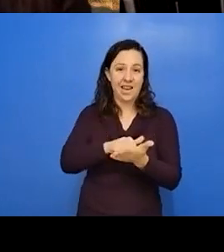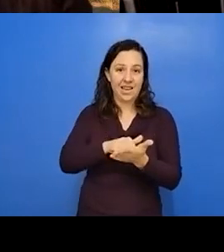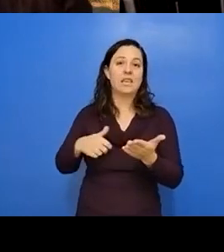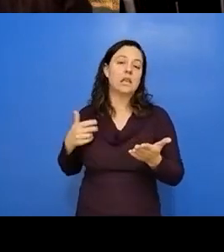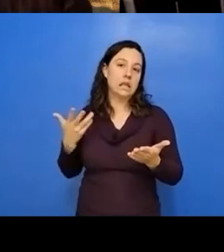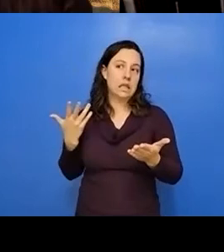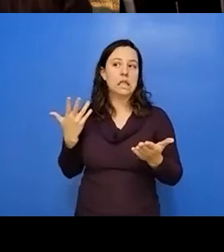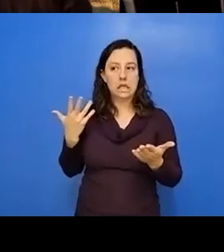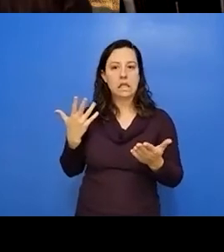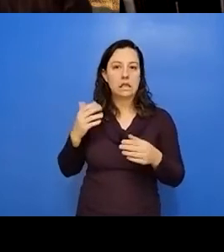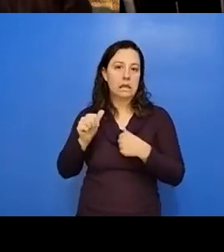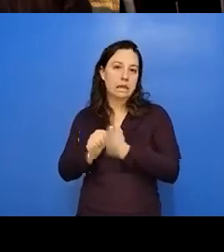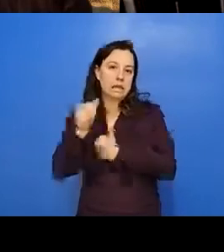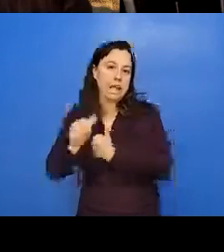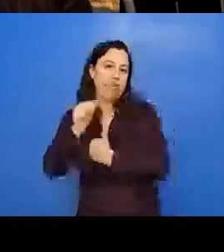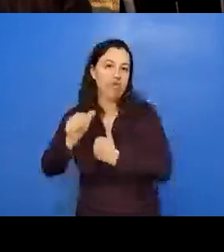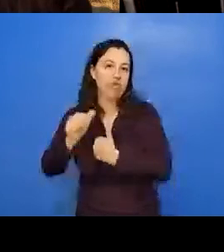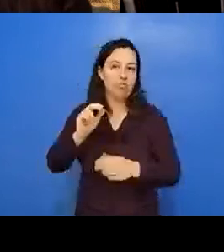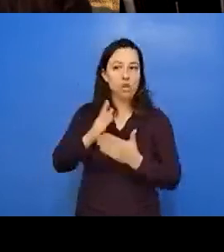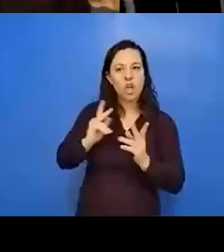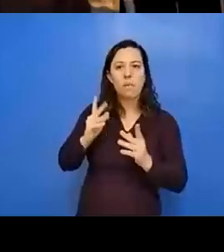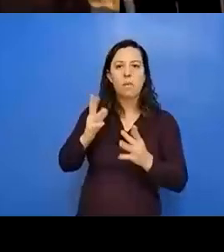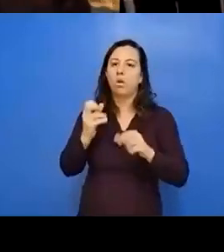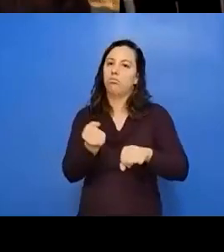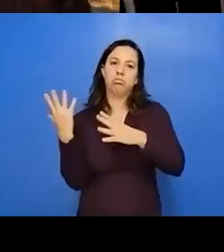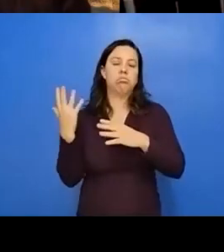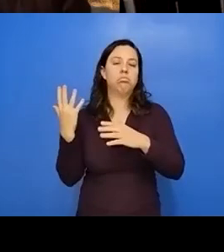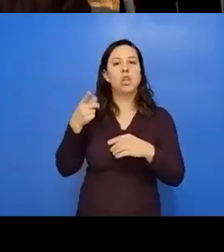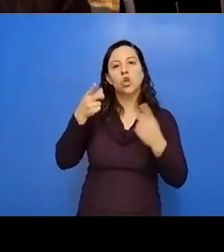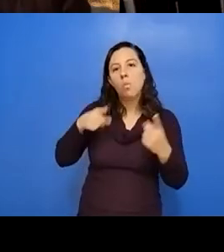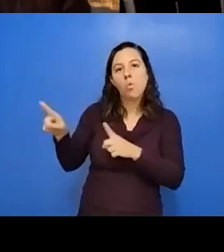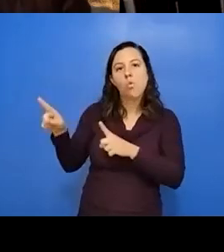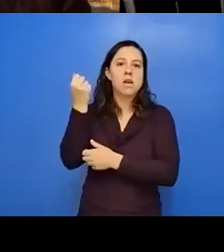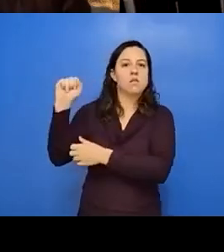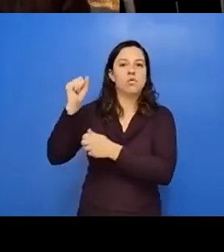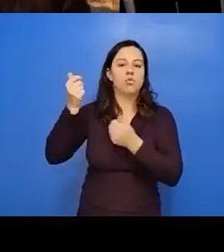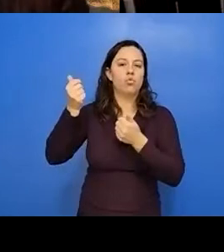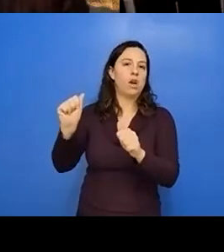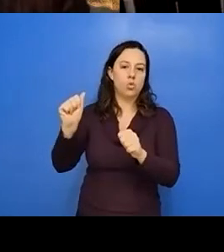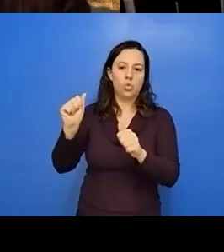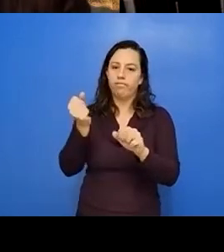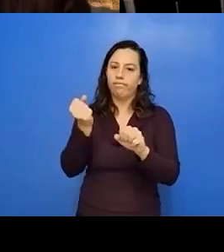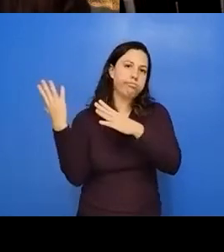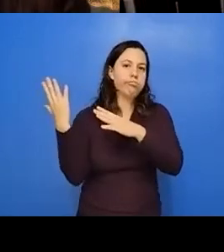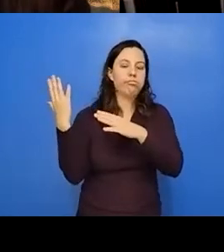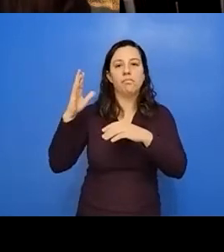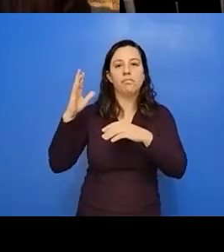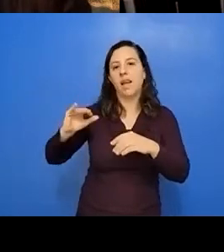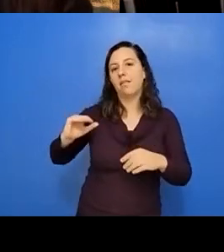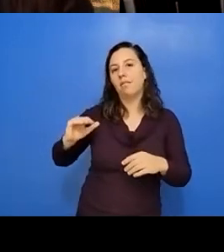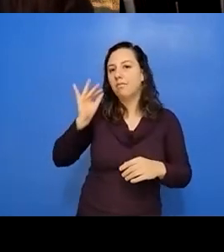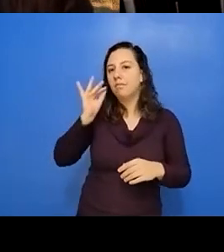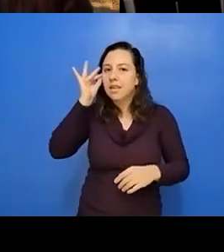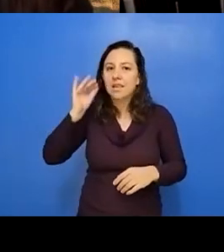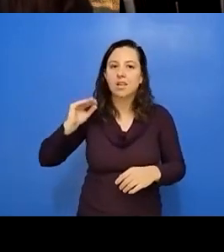and there is a movement to really try to, uh, get rid of the Indian Child Welfare Act,